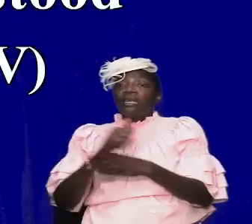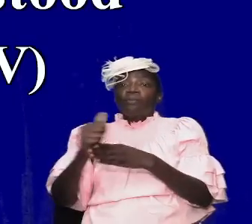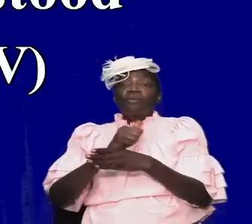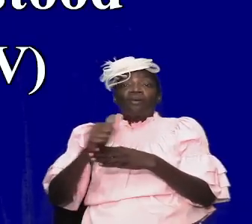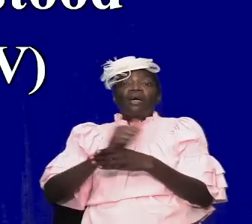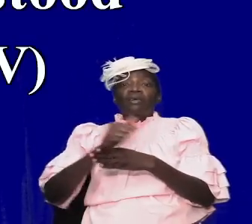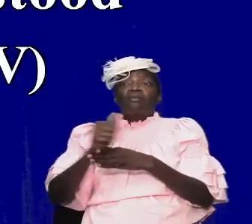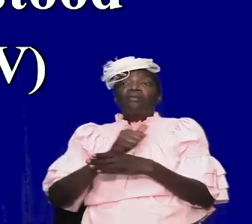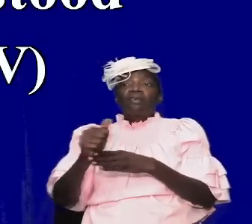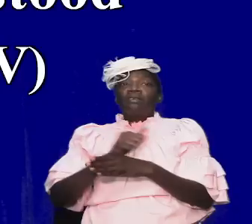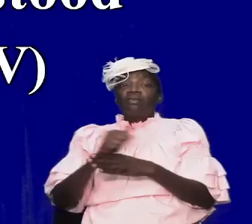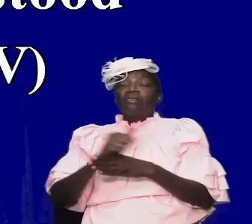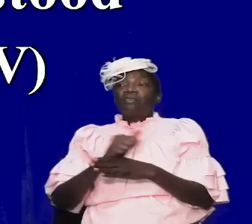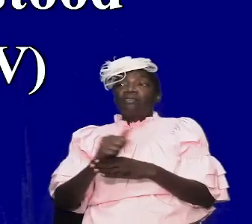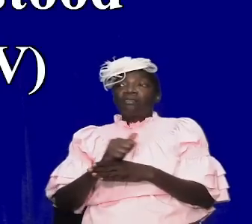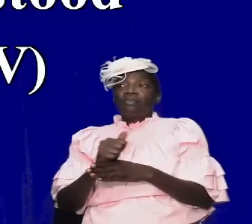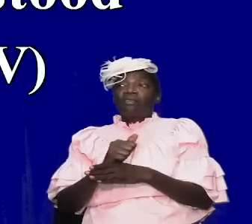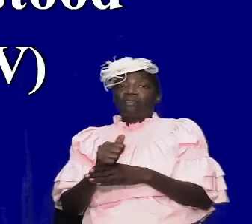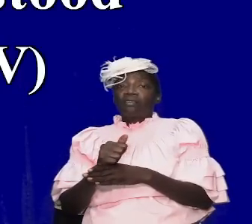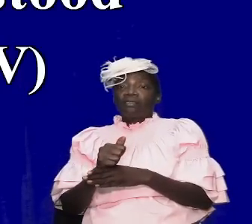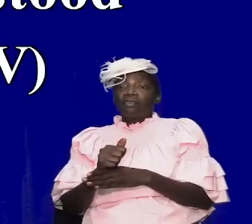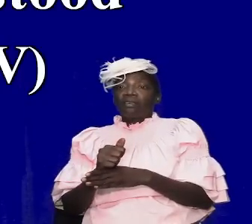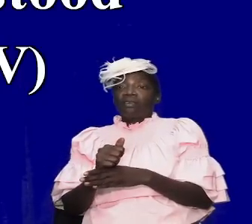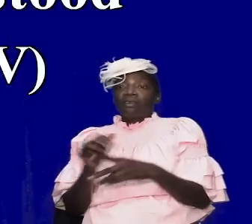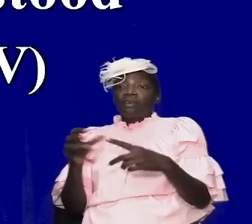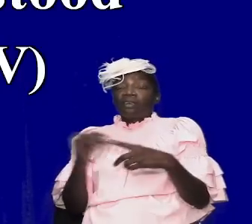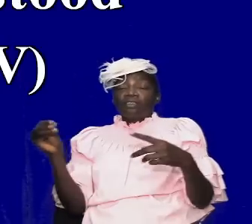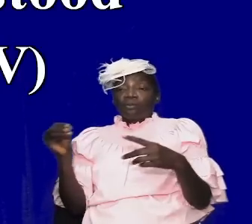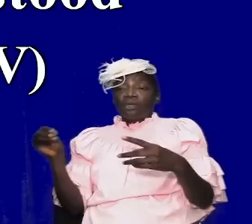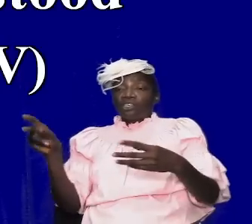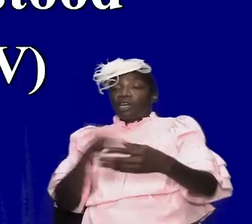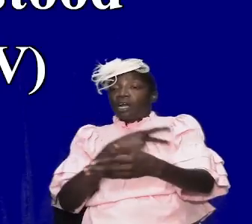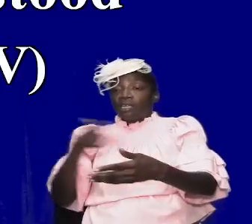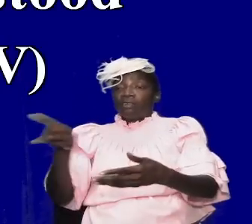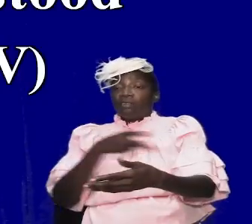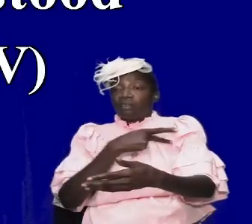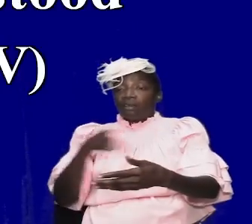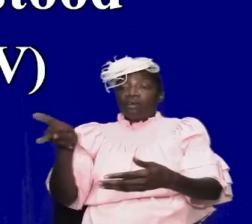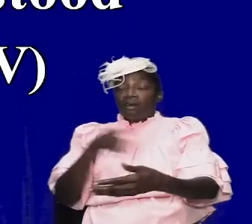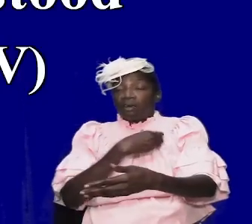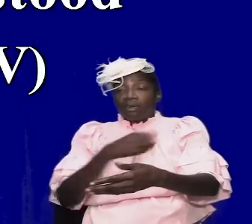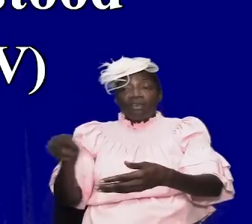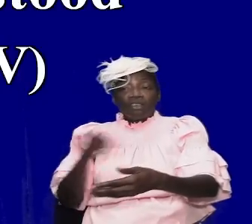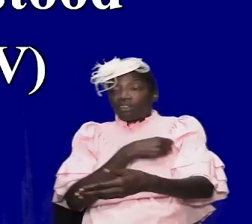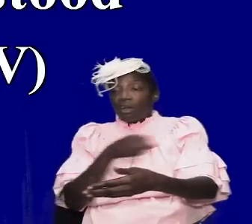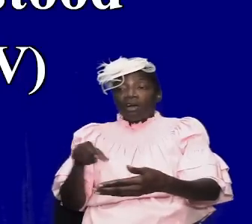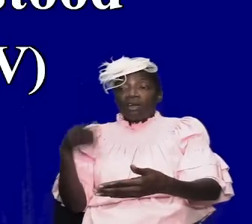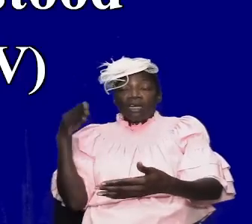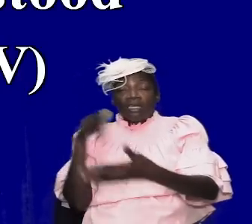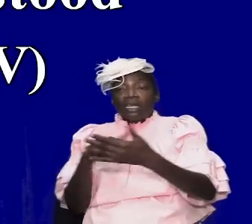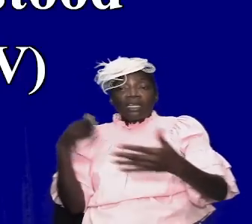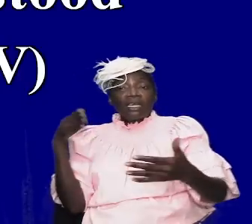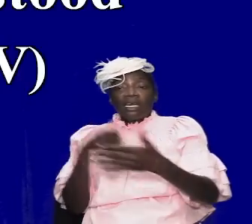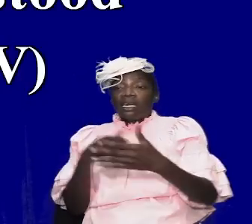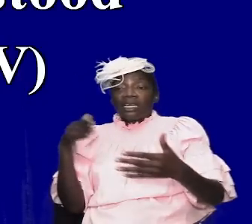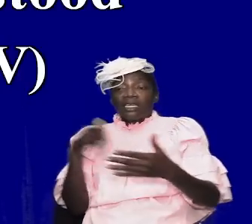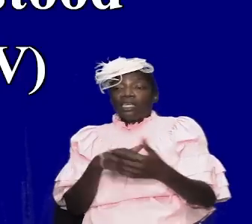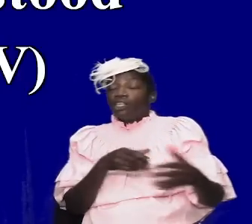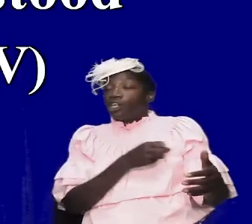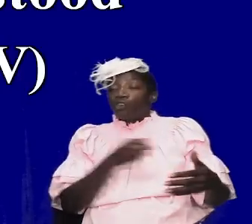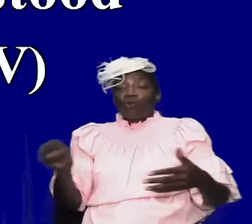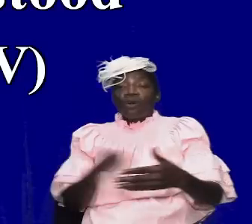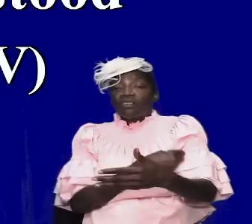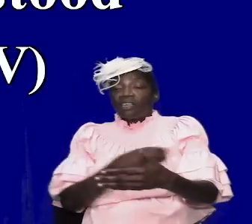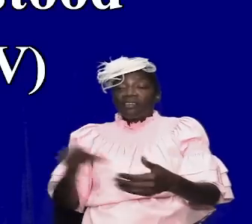passover all the way down there is a particular psalm that they would sing and recite but they do it as a hymn